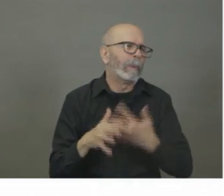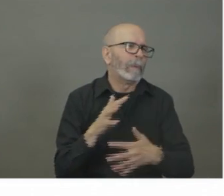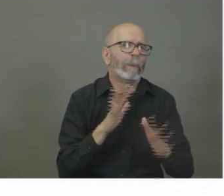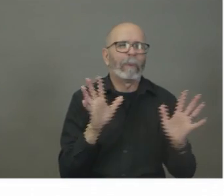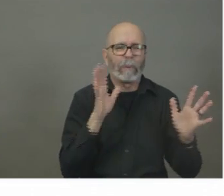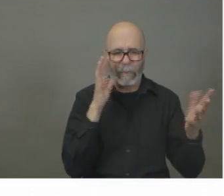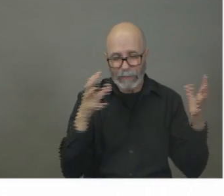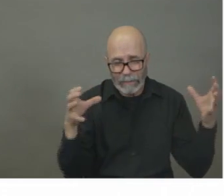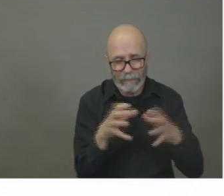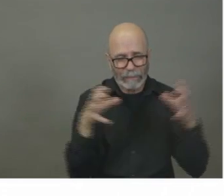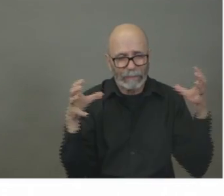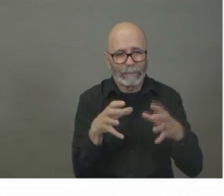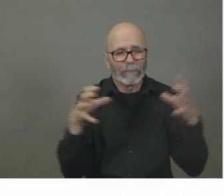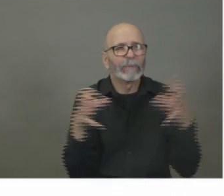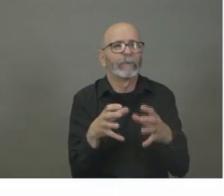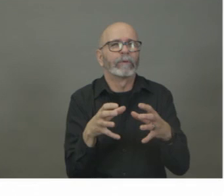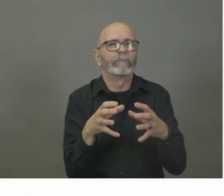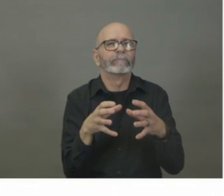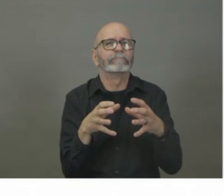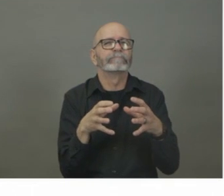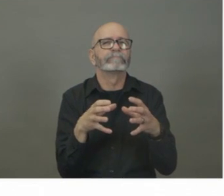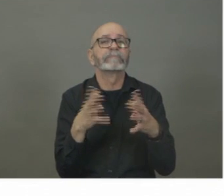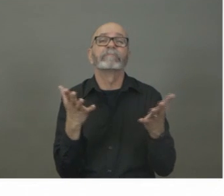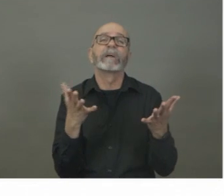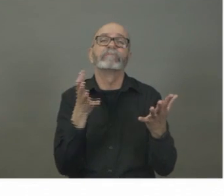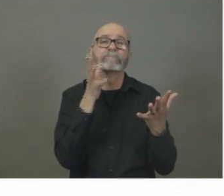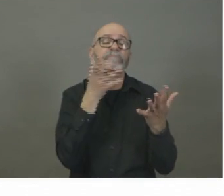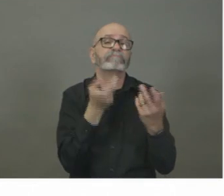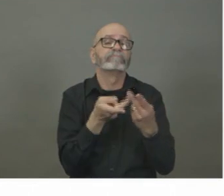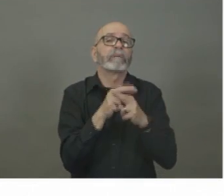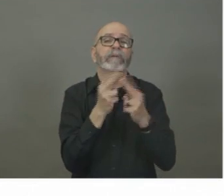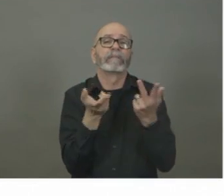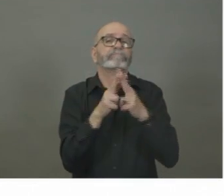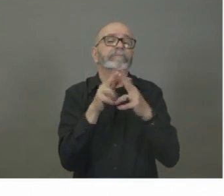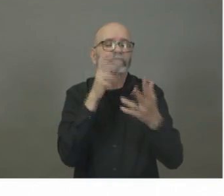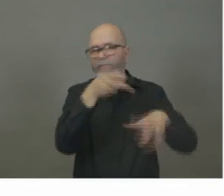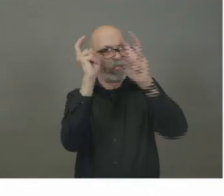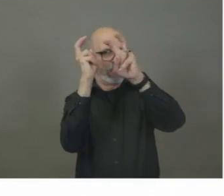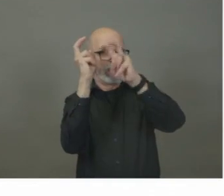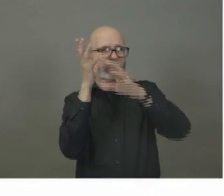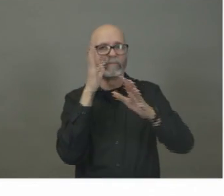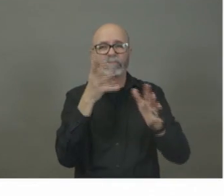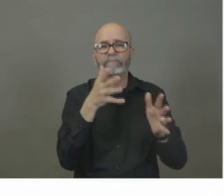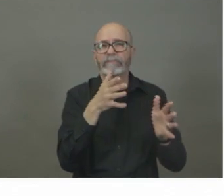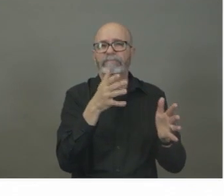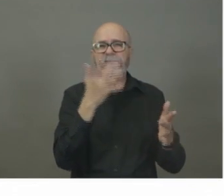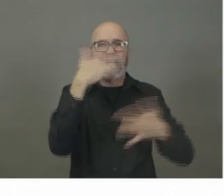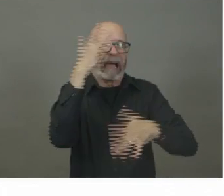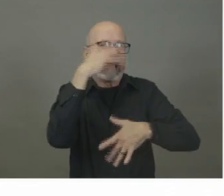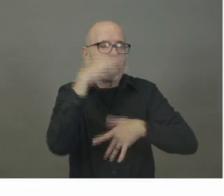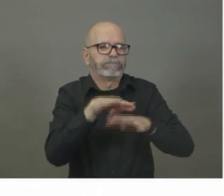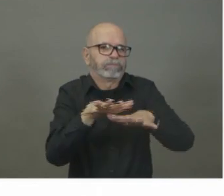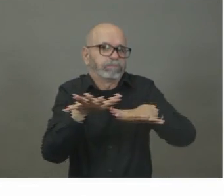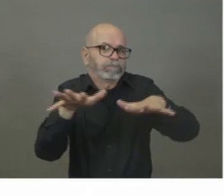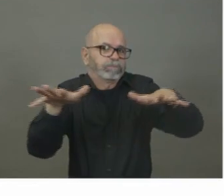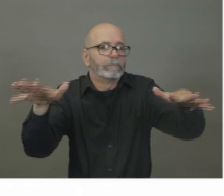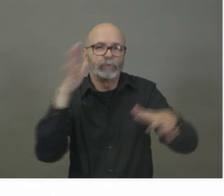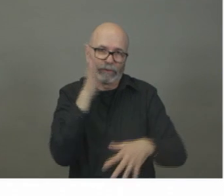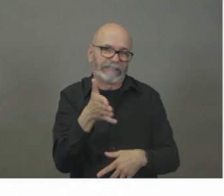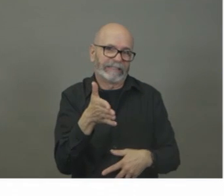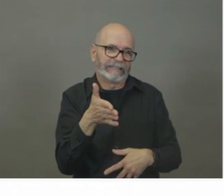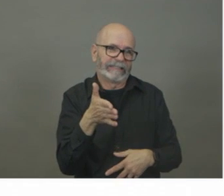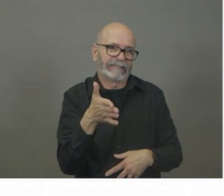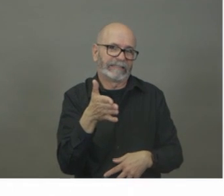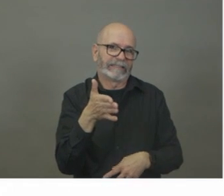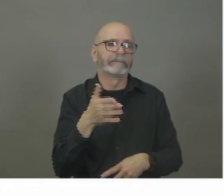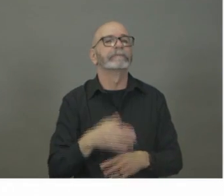more directive under the Health Protection Act. And I just want to emphasize the directive we're giving about people returning public sector workers coming